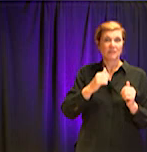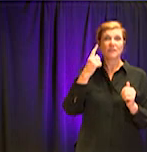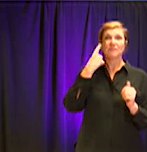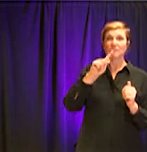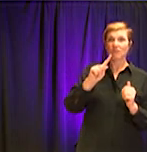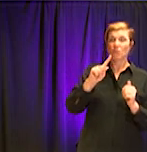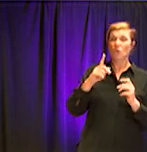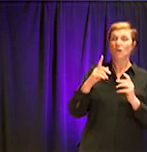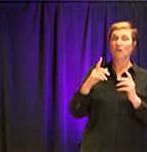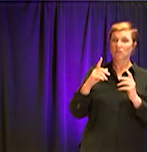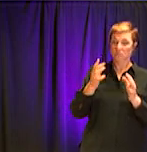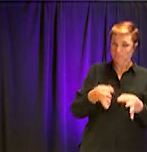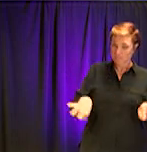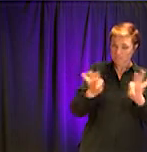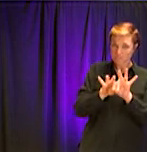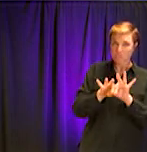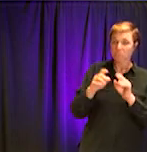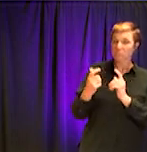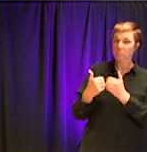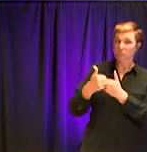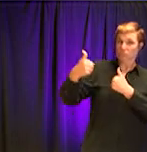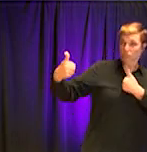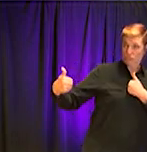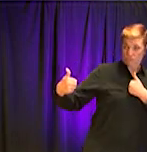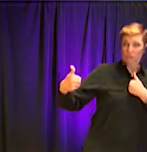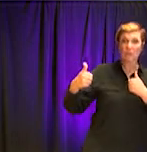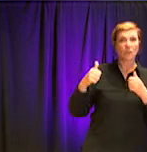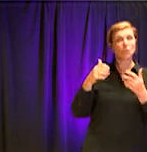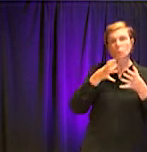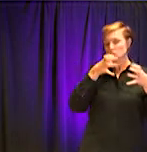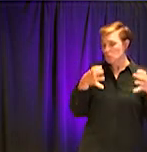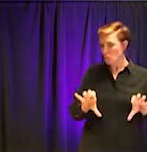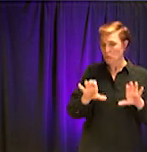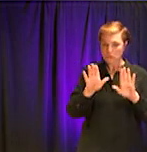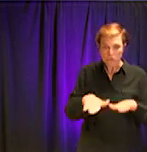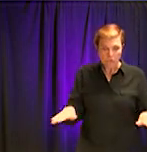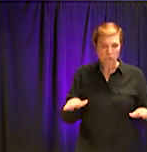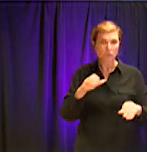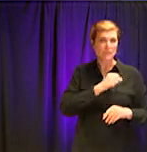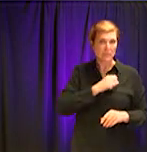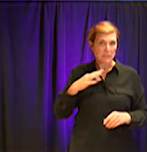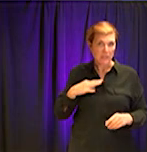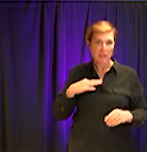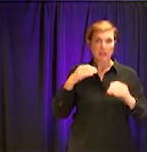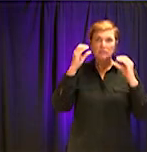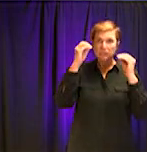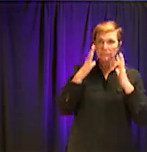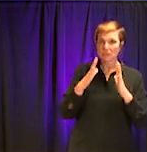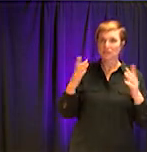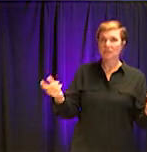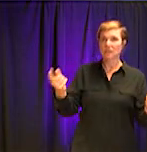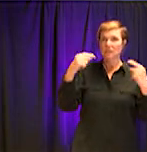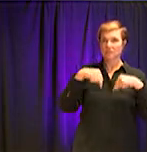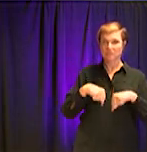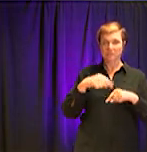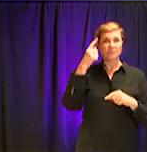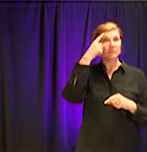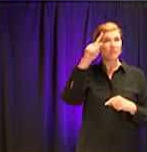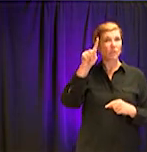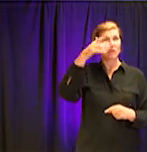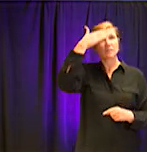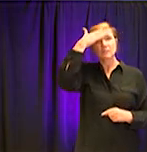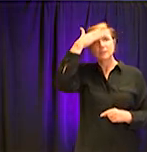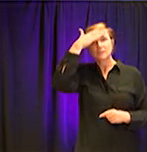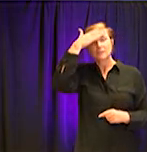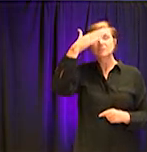also ensuring that they are not coming to work sick with flu-like symptoms and a fever. But I would like to take this opportunity to